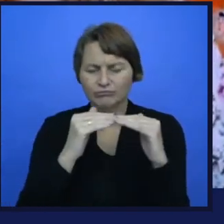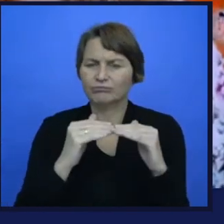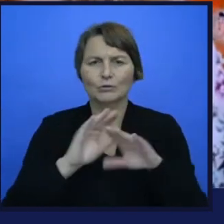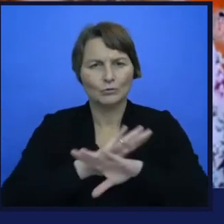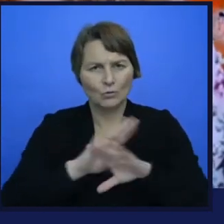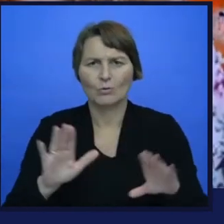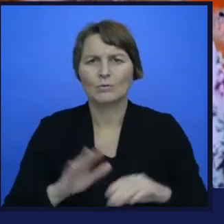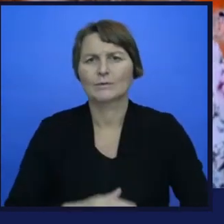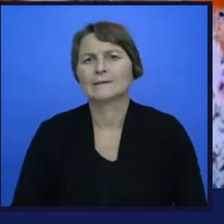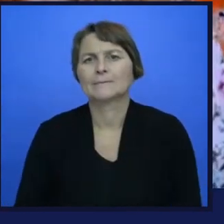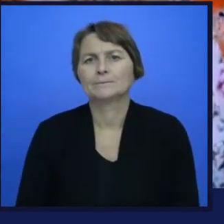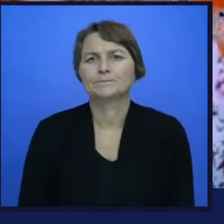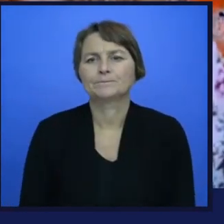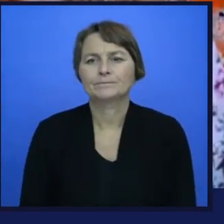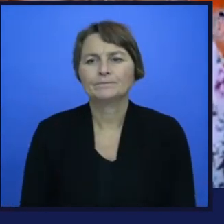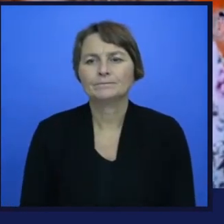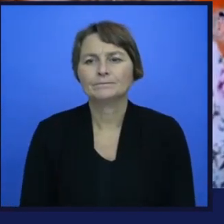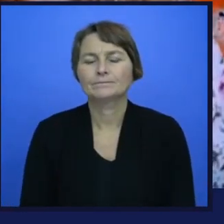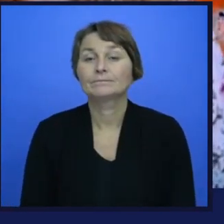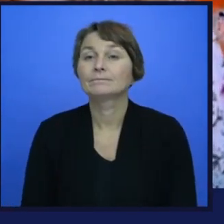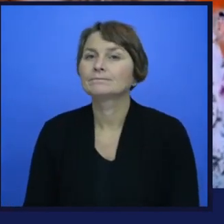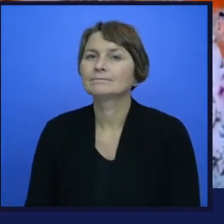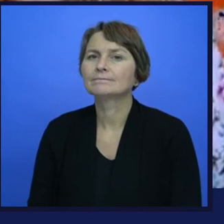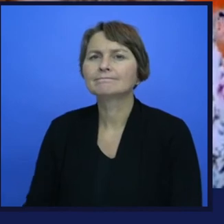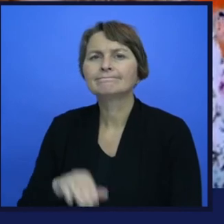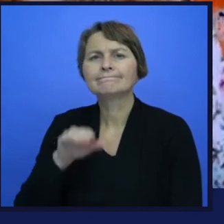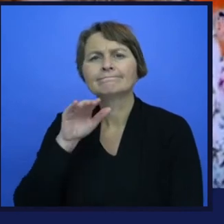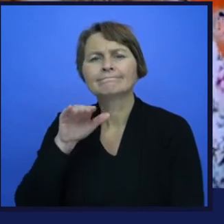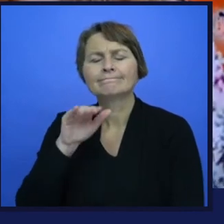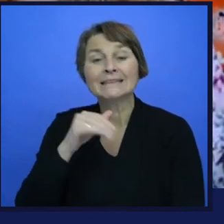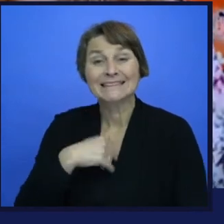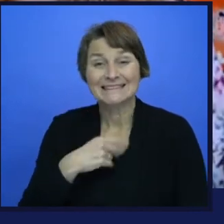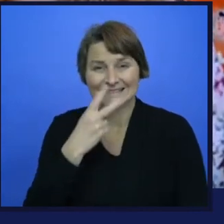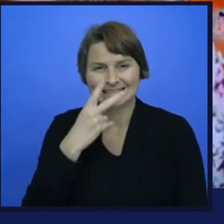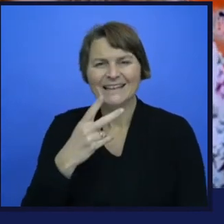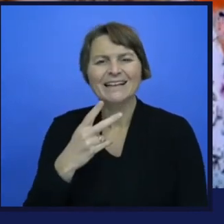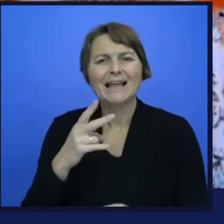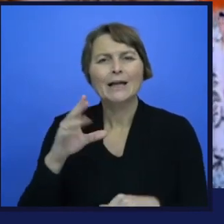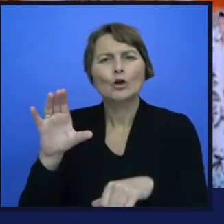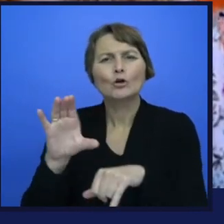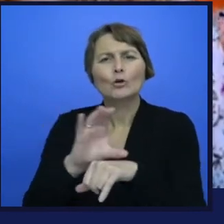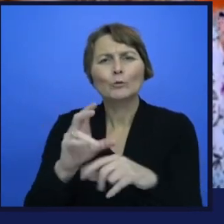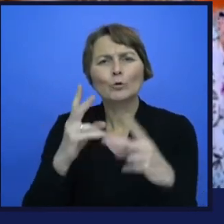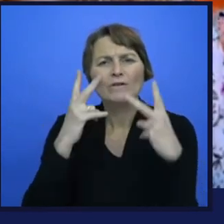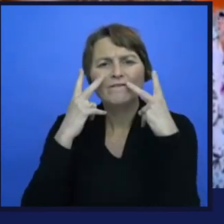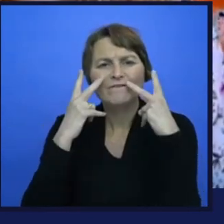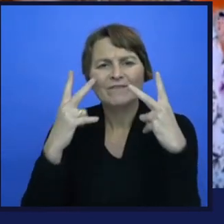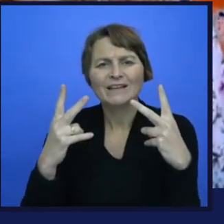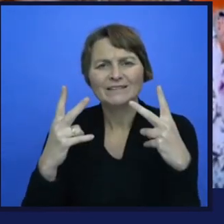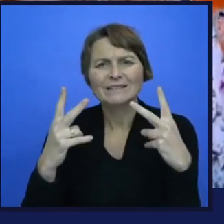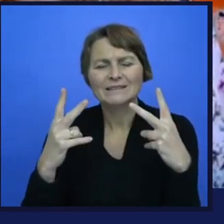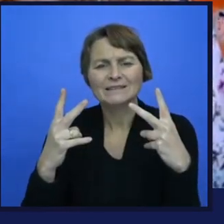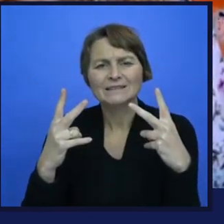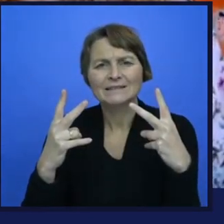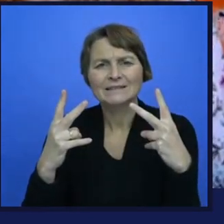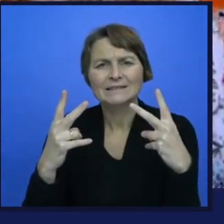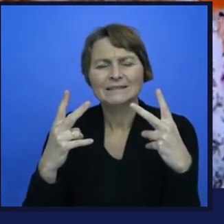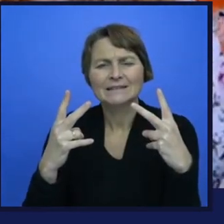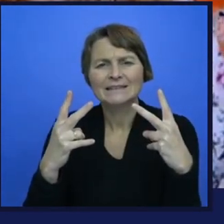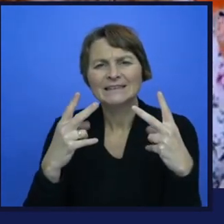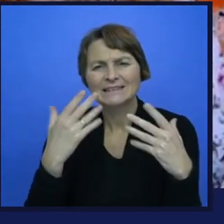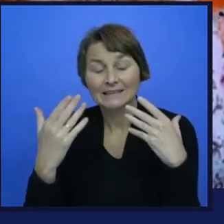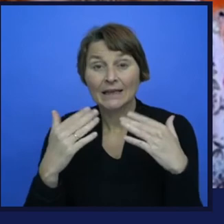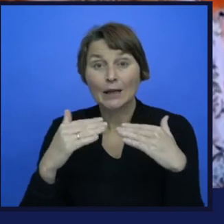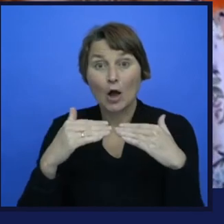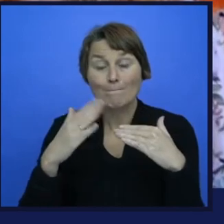There's also the use of domain and computer vision. So do you feel that, you know, as more people use